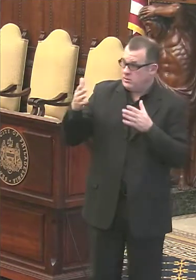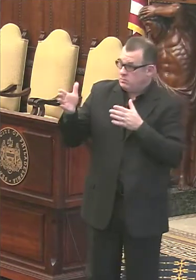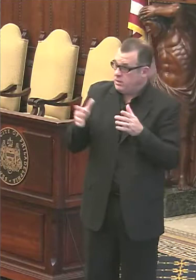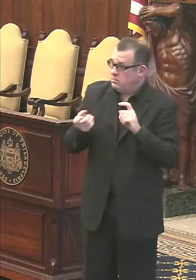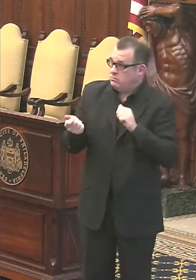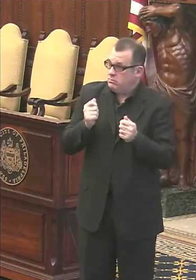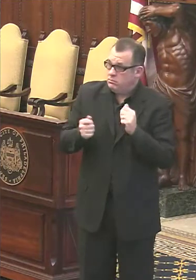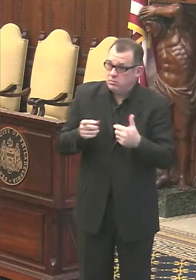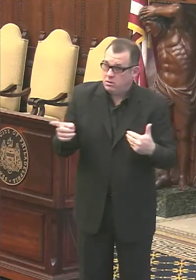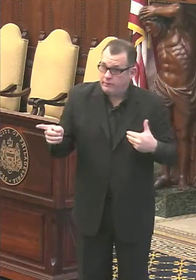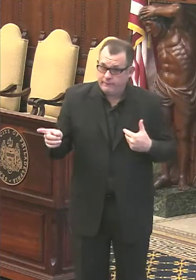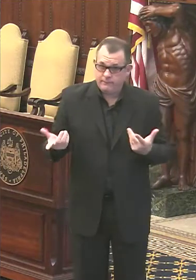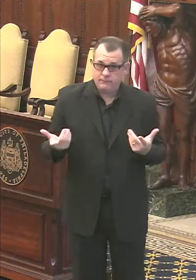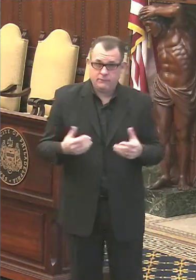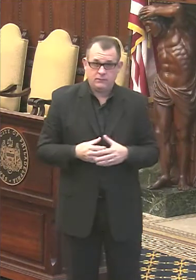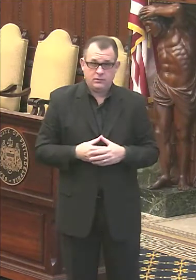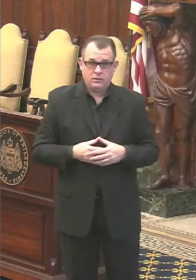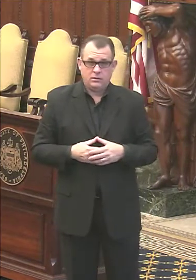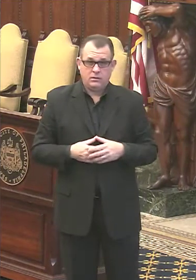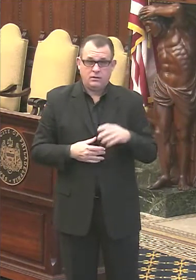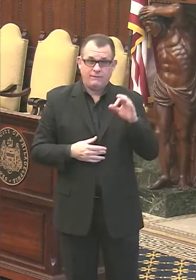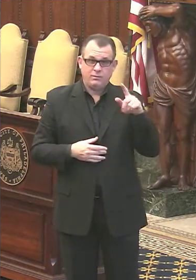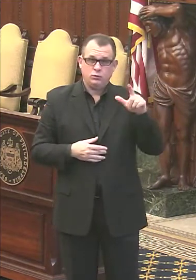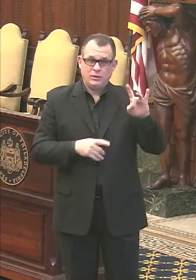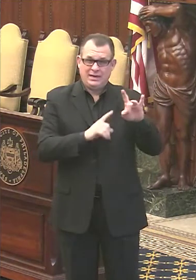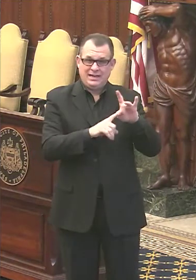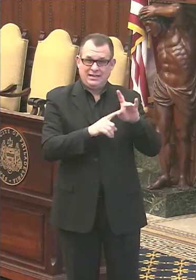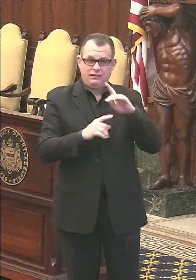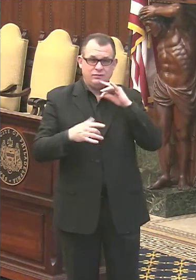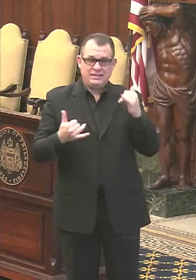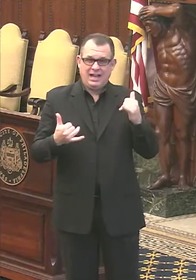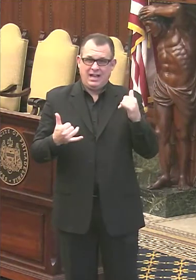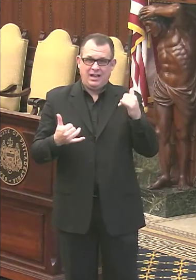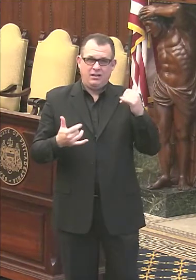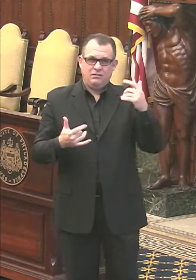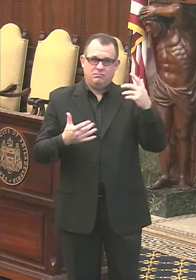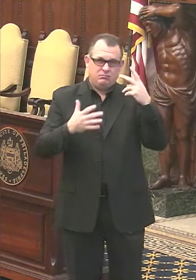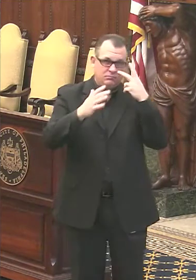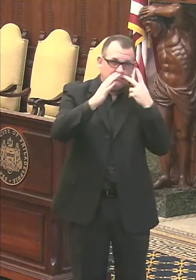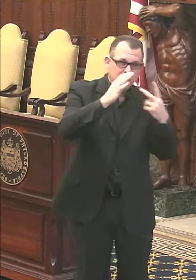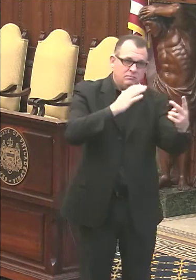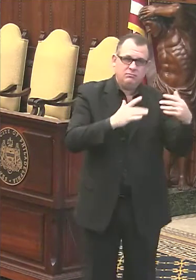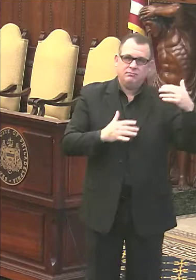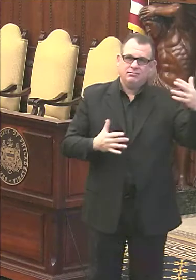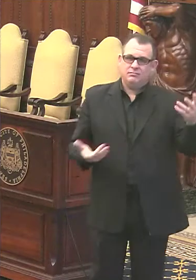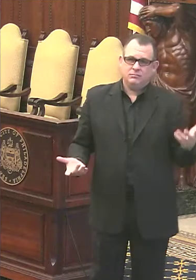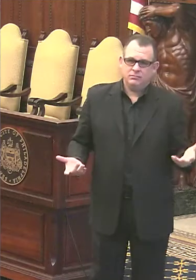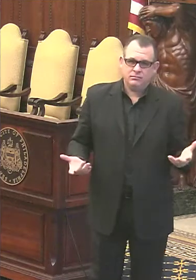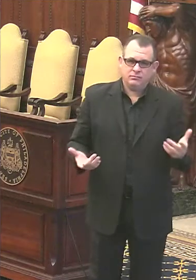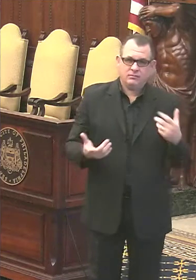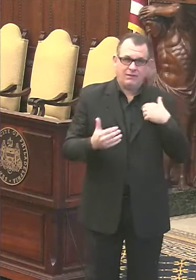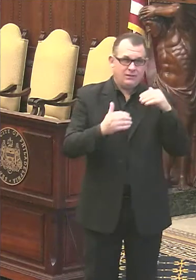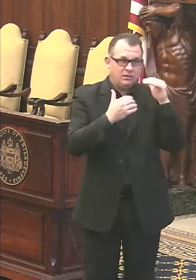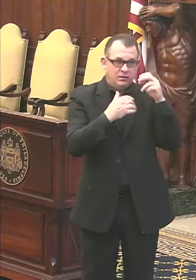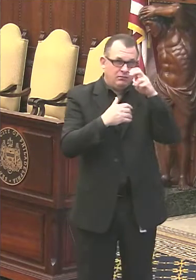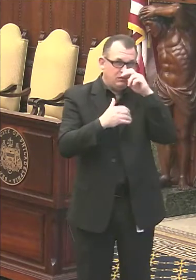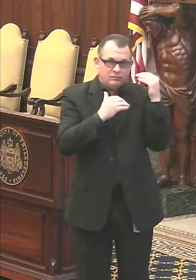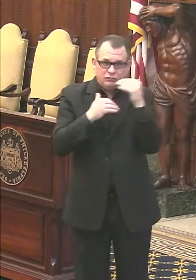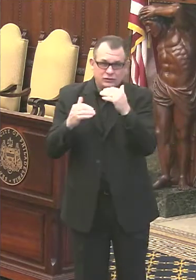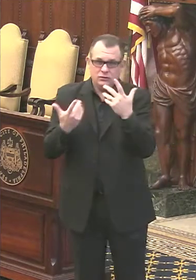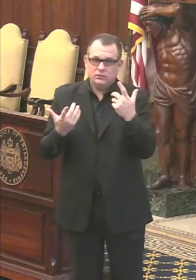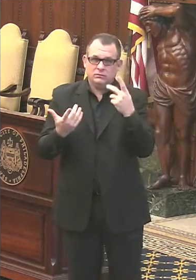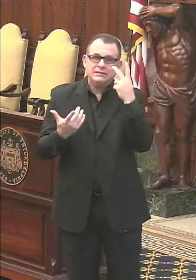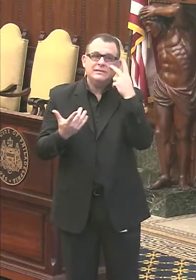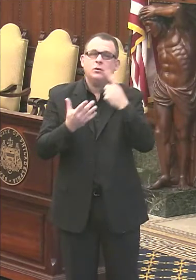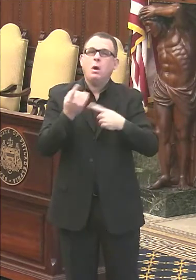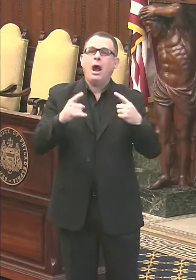No, right. February 28th is a long way off. And so our current restrictions are our current restrictions. We're just going to have to see what happens to the epidemic before we